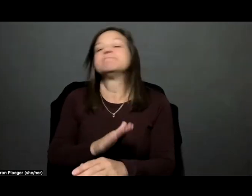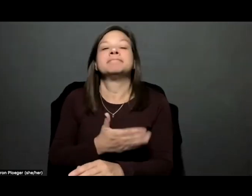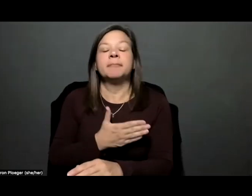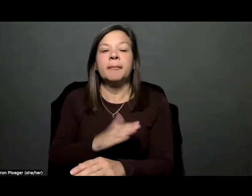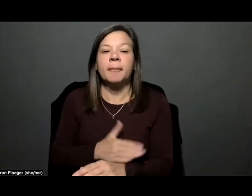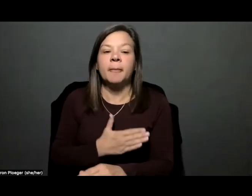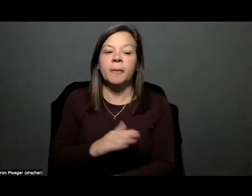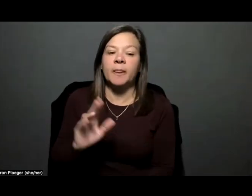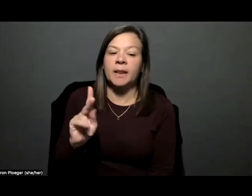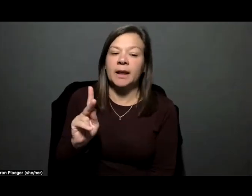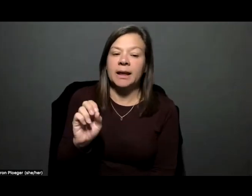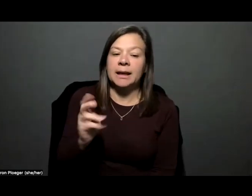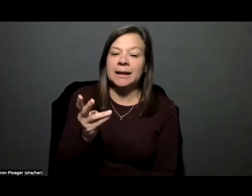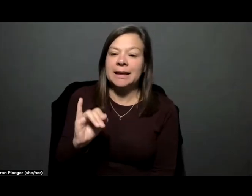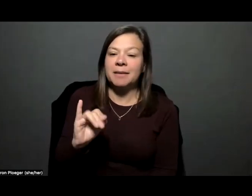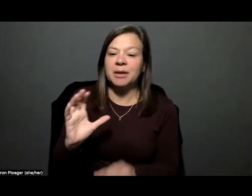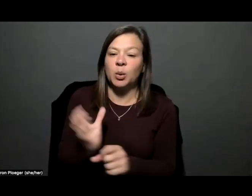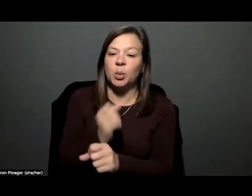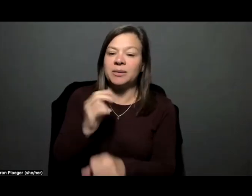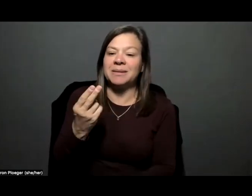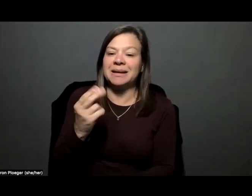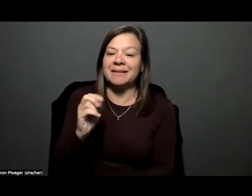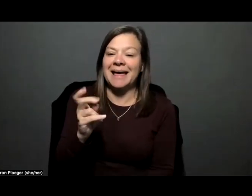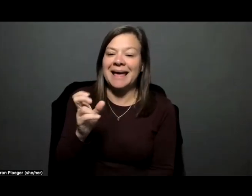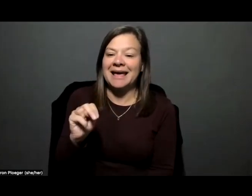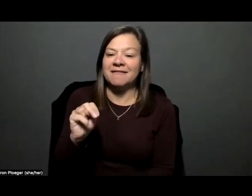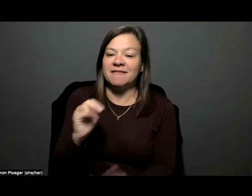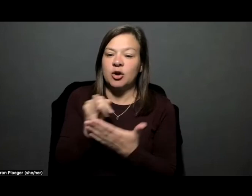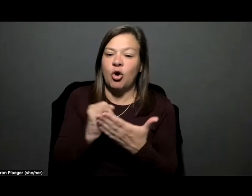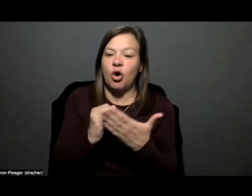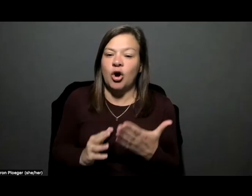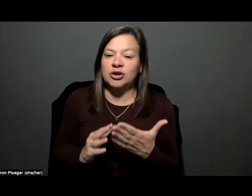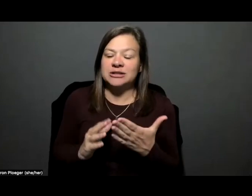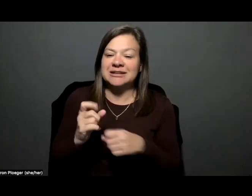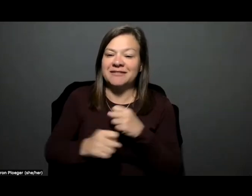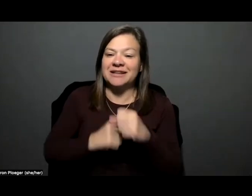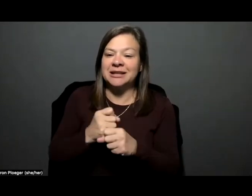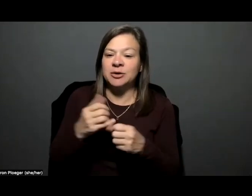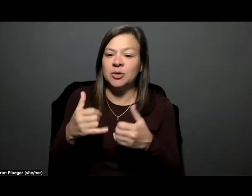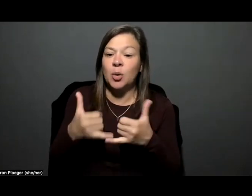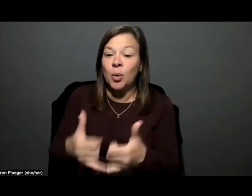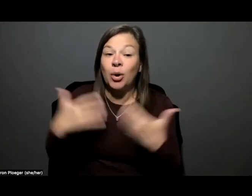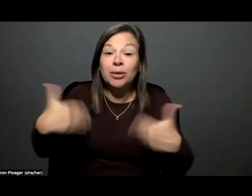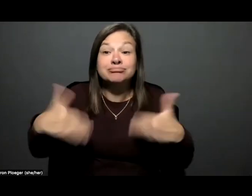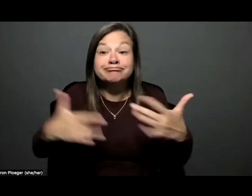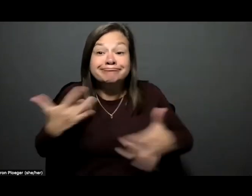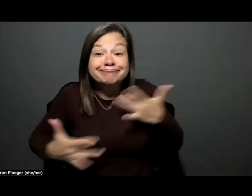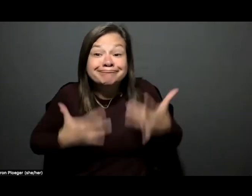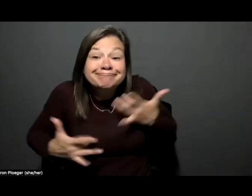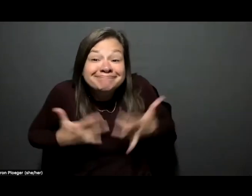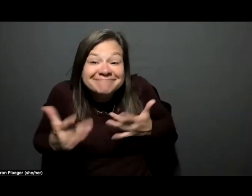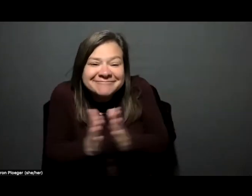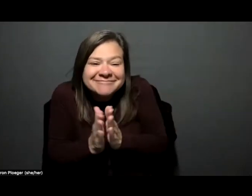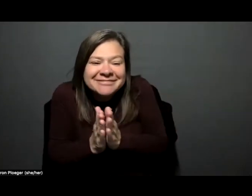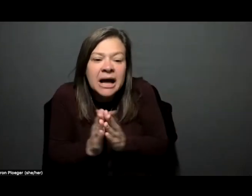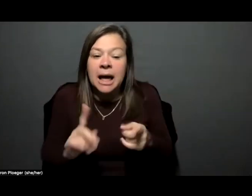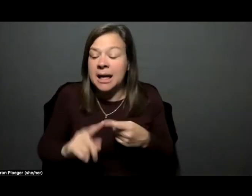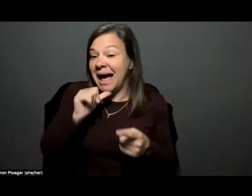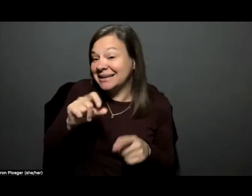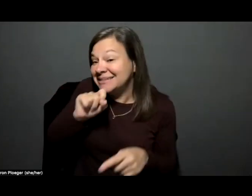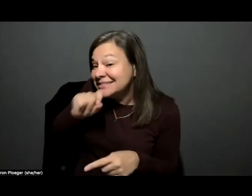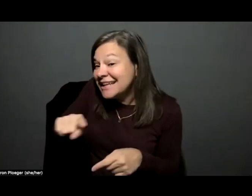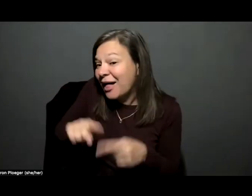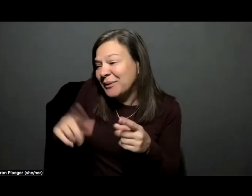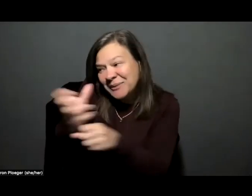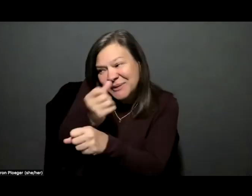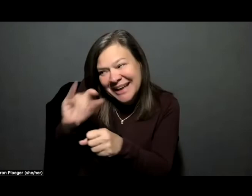Kimmy on winning the Haven Allen Artist of the Year Award, this is so exciting and I didn't tell you that you were going to